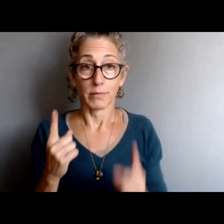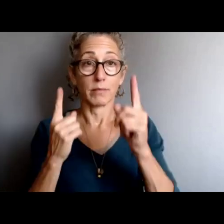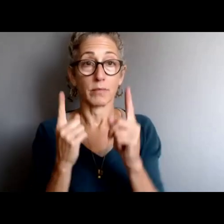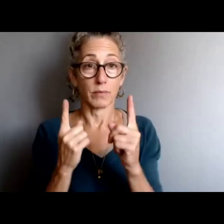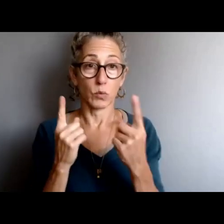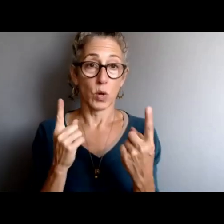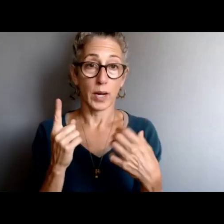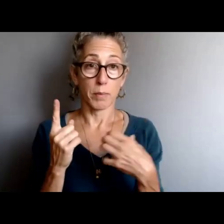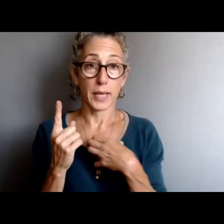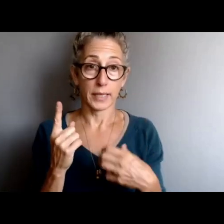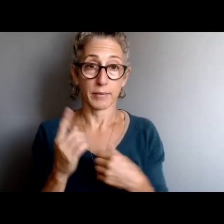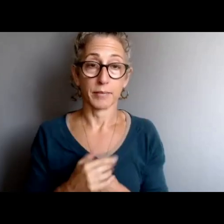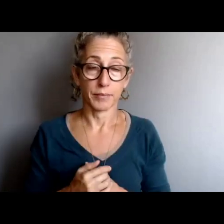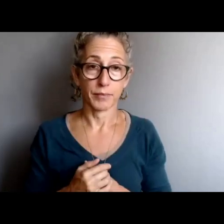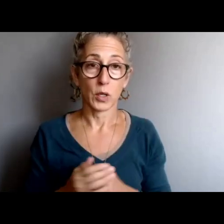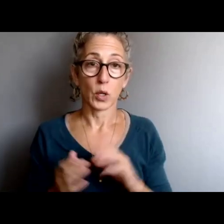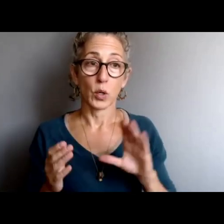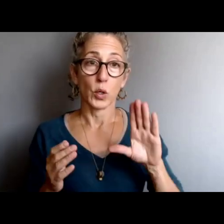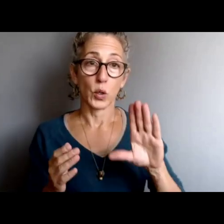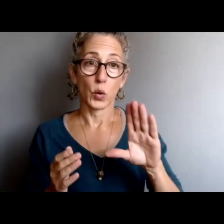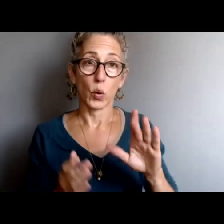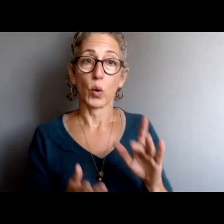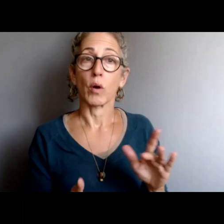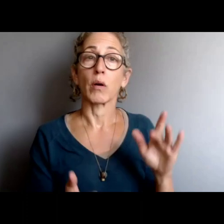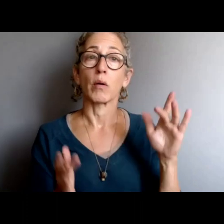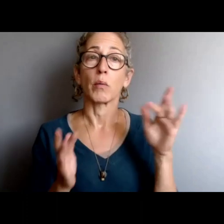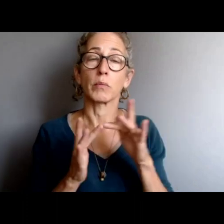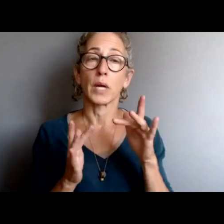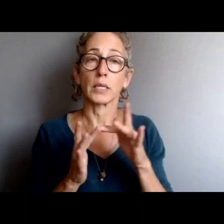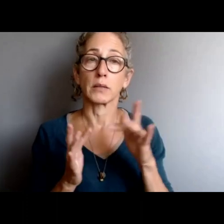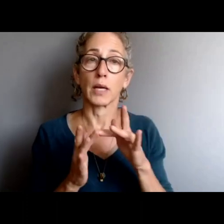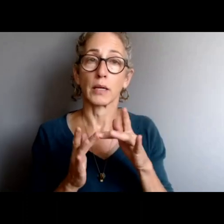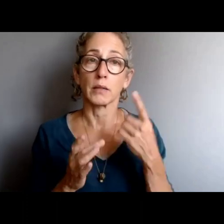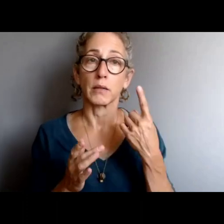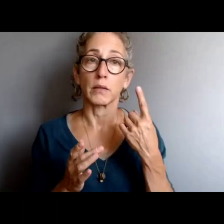That's who will be your point of contact at internal affairs.